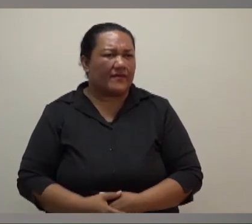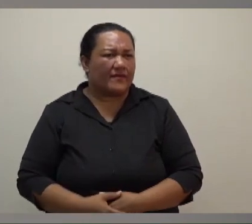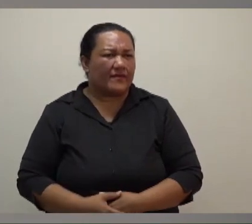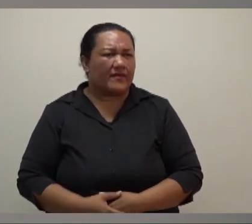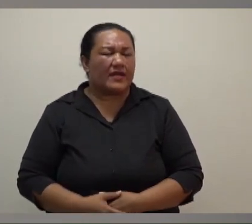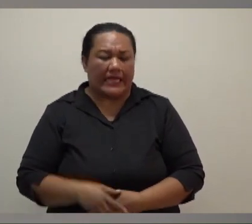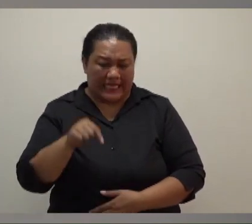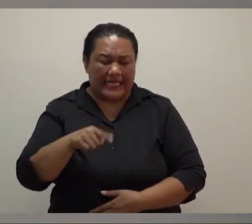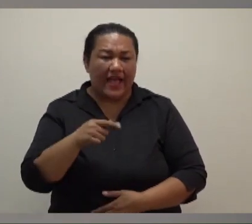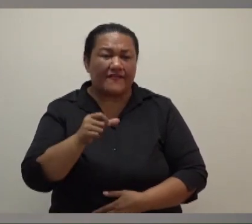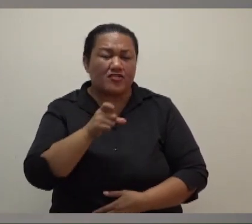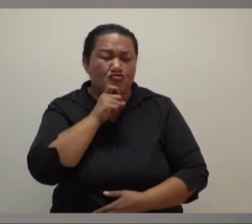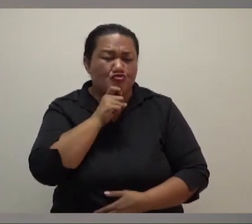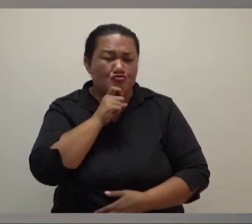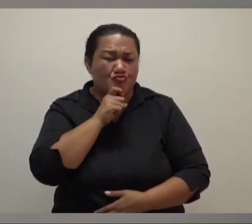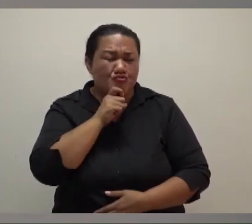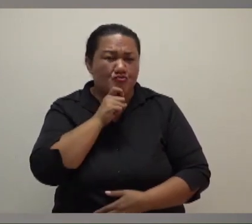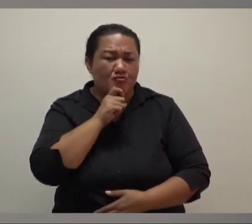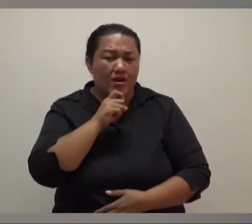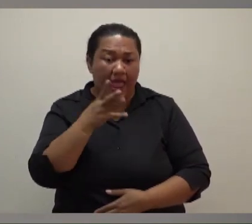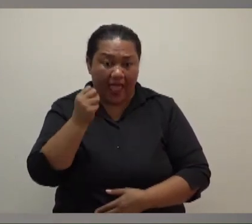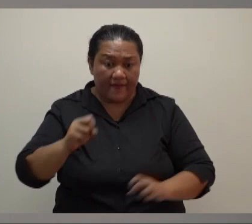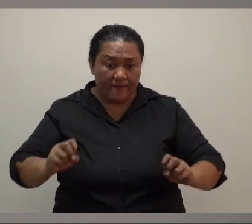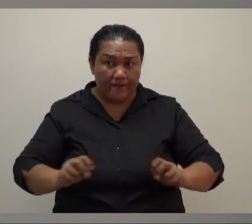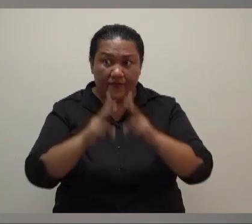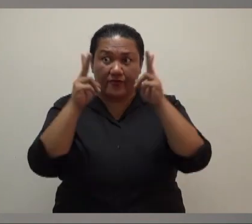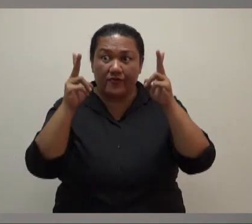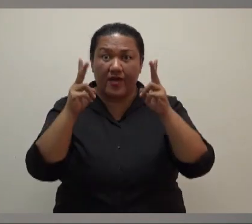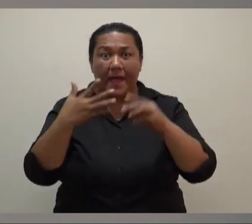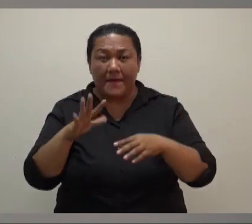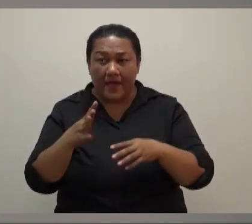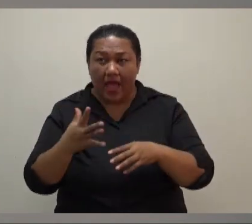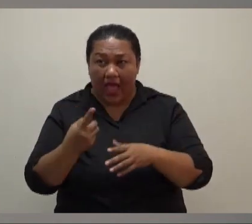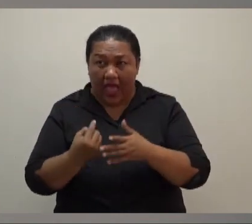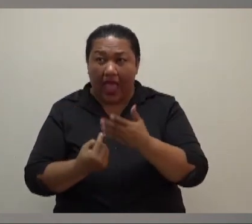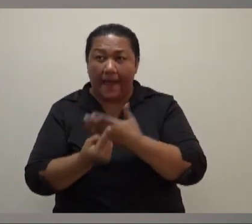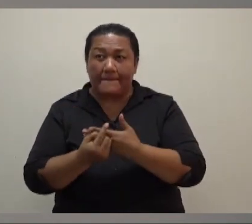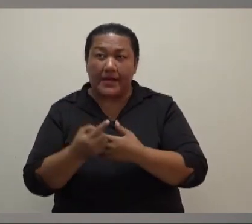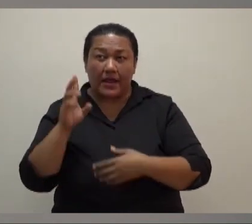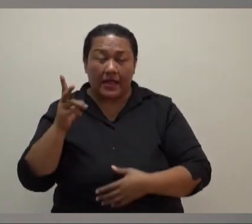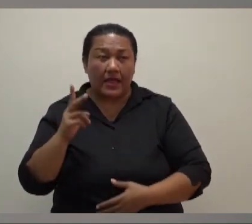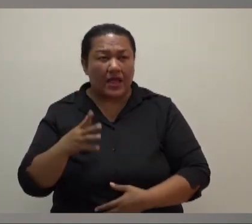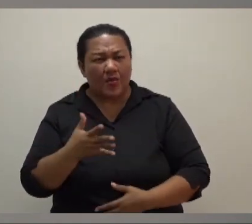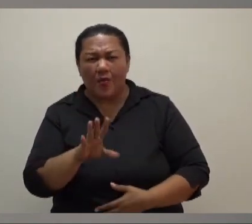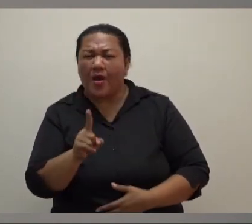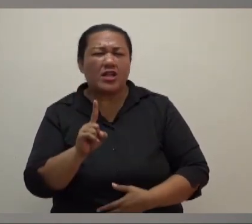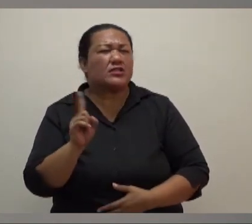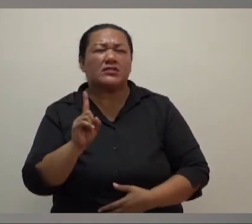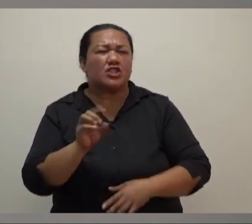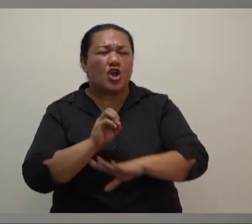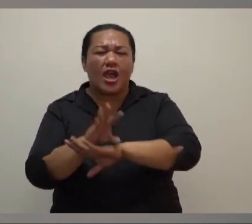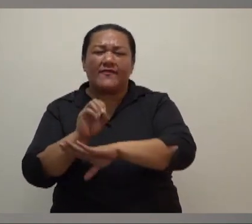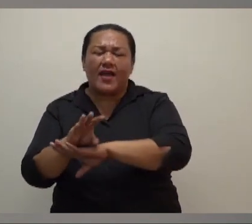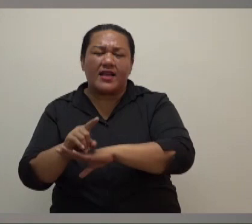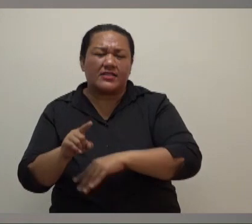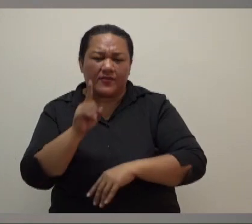this afternoon, which means that volcanic eruptions are still occurring again. Can you just advise, what is your advice like to the